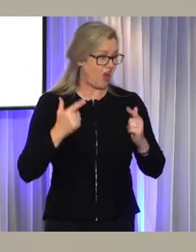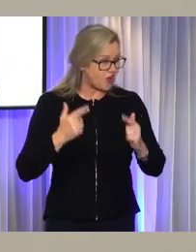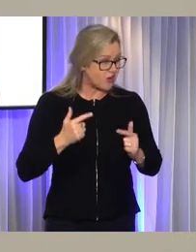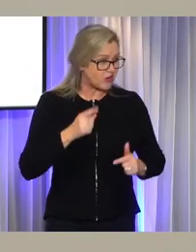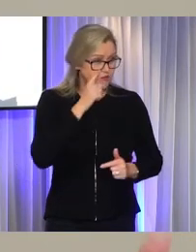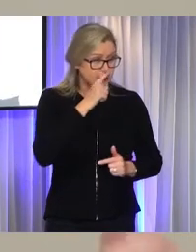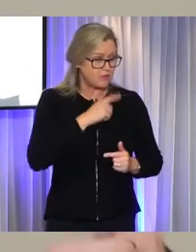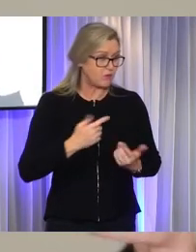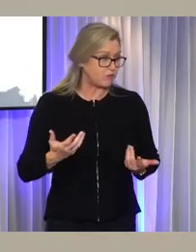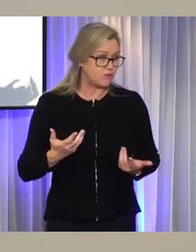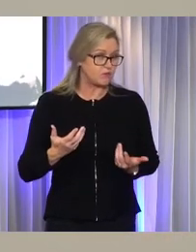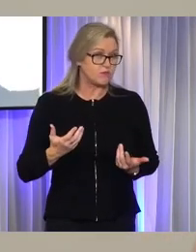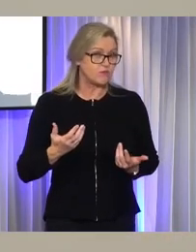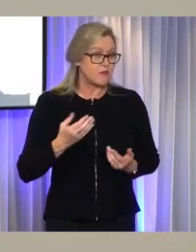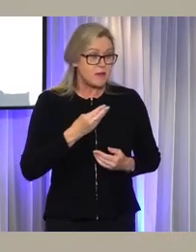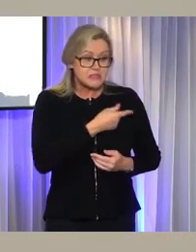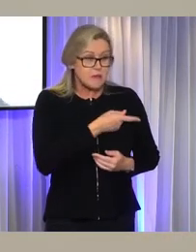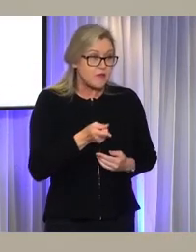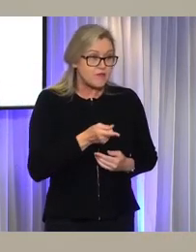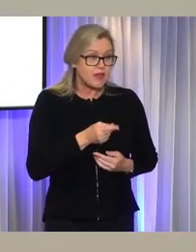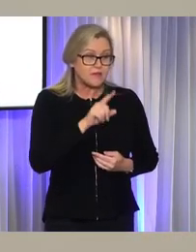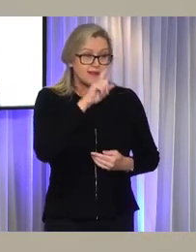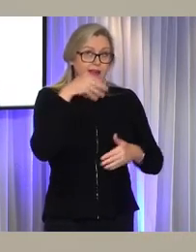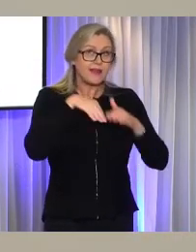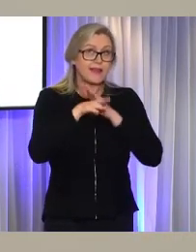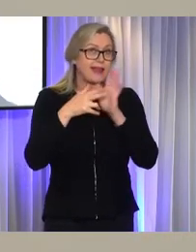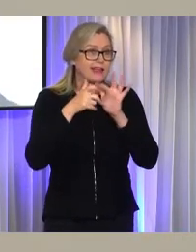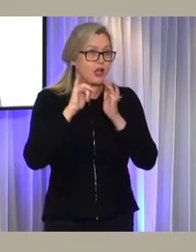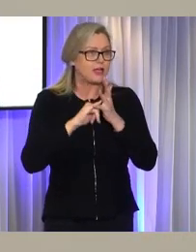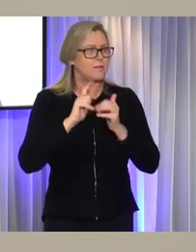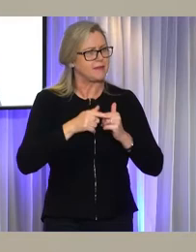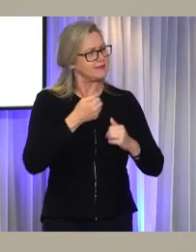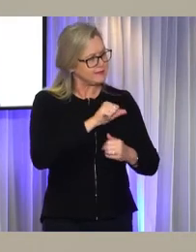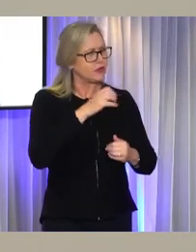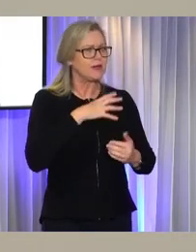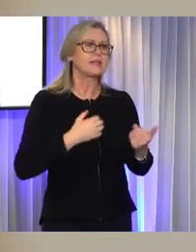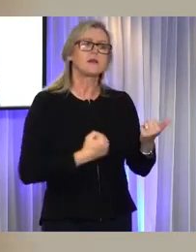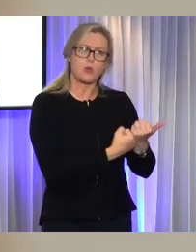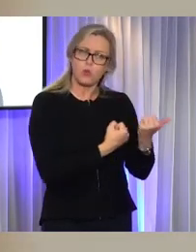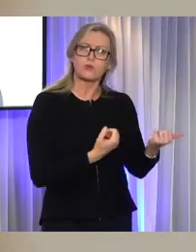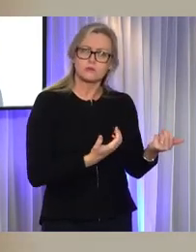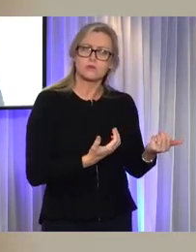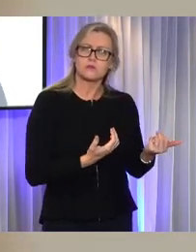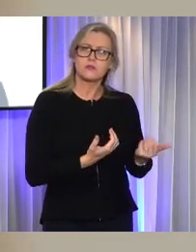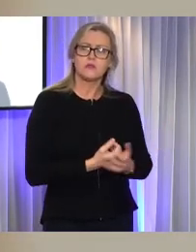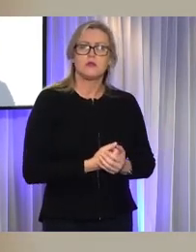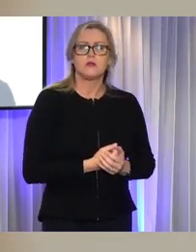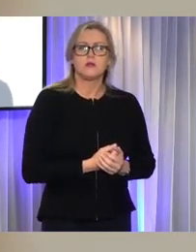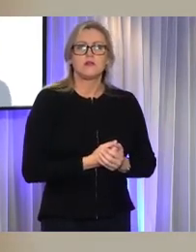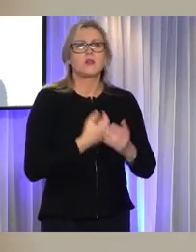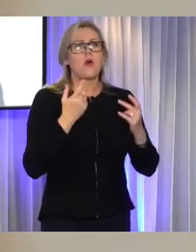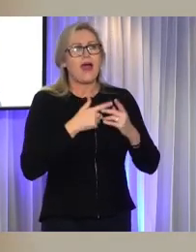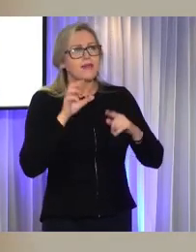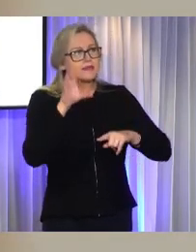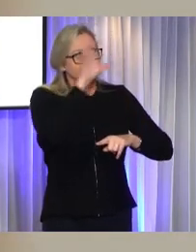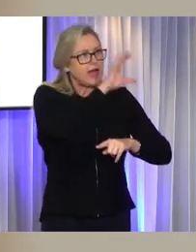who may not be able or may not be eligible for the NDIS, but they still need some kind of support. We need to make sure the states, territories and other